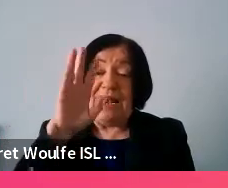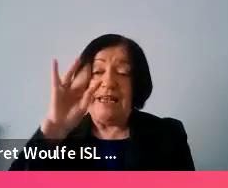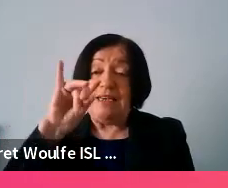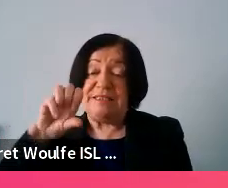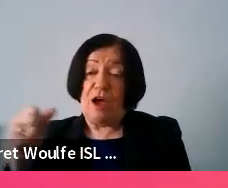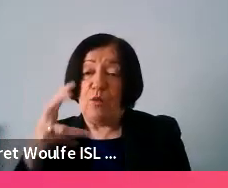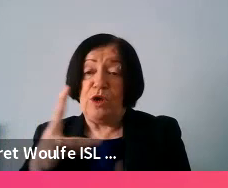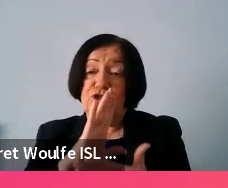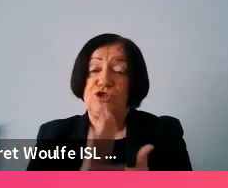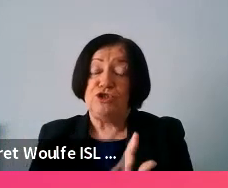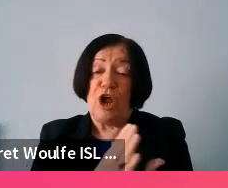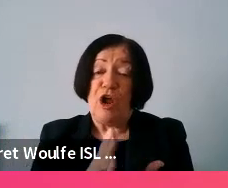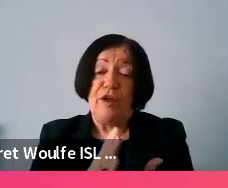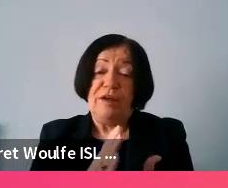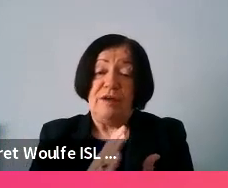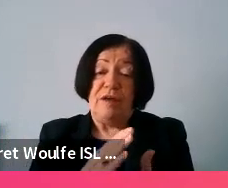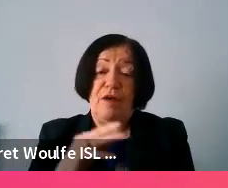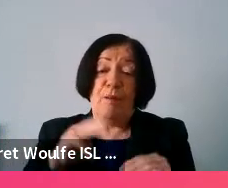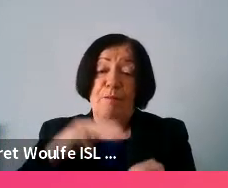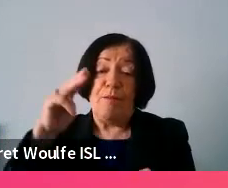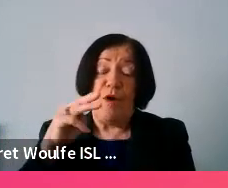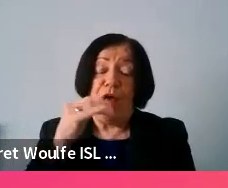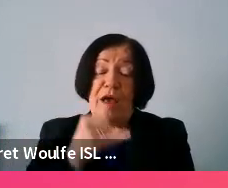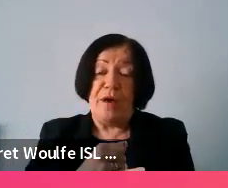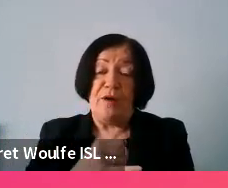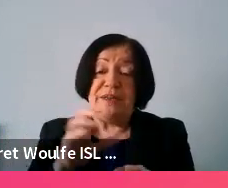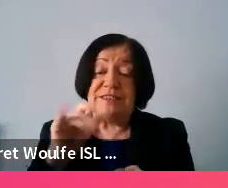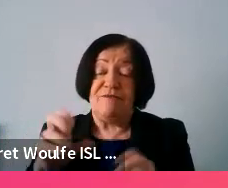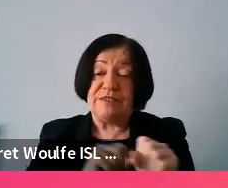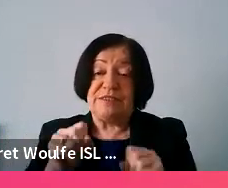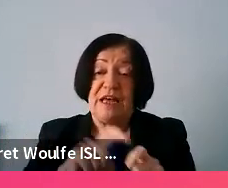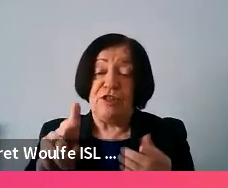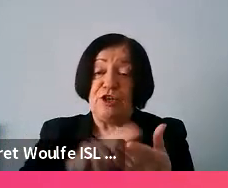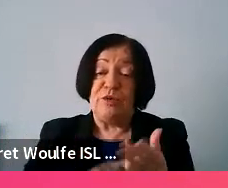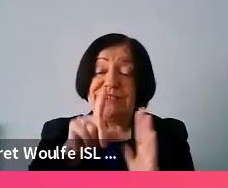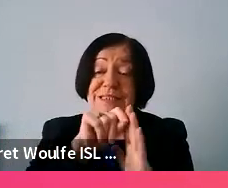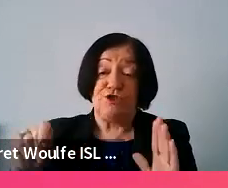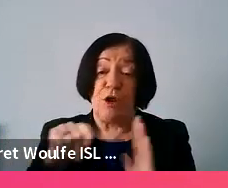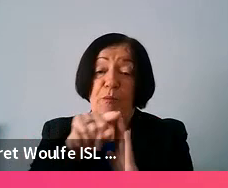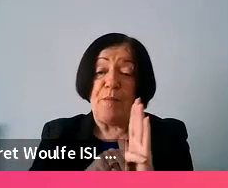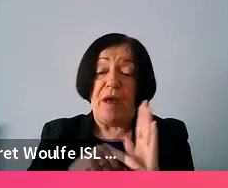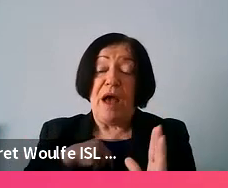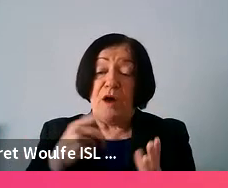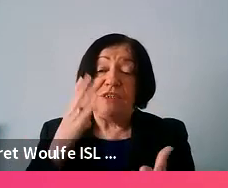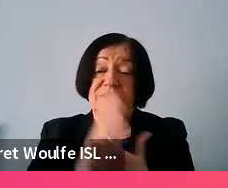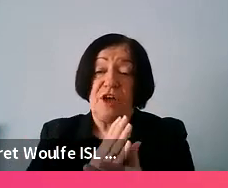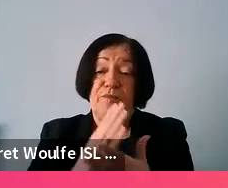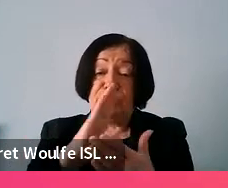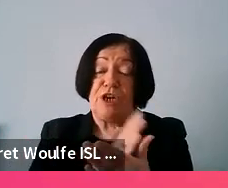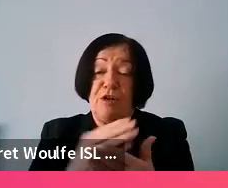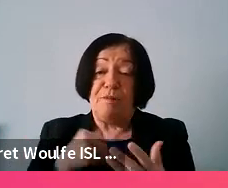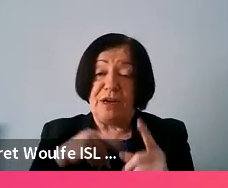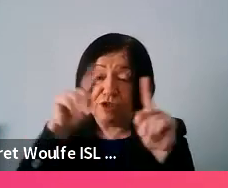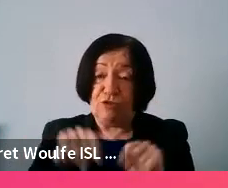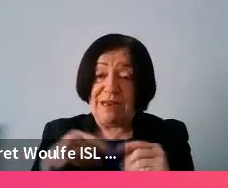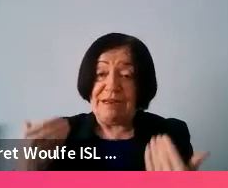will share um uh more about civil society and the use digital policies and i would stop sharing my screen now is